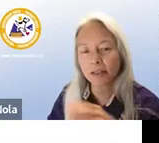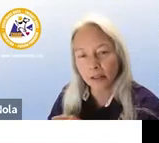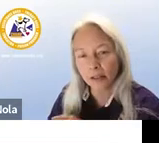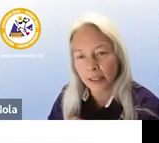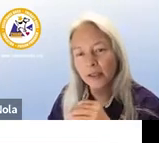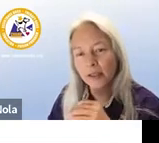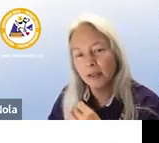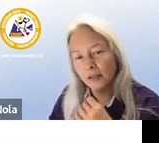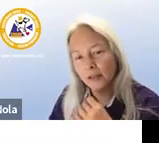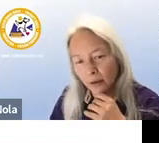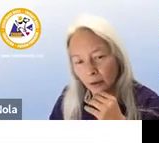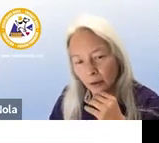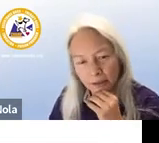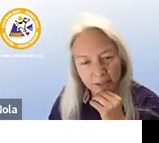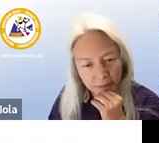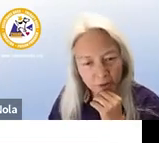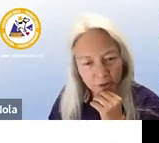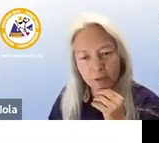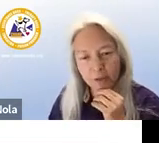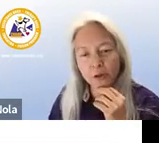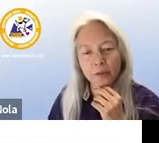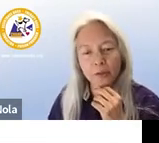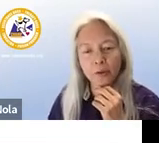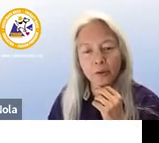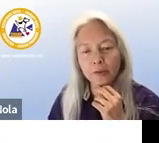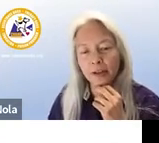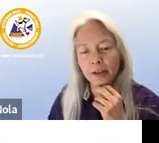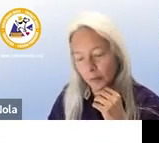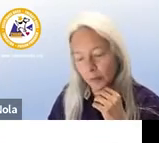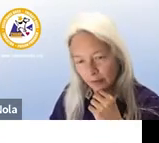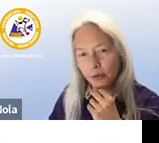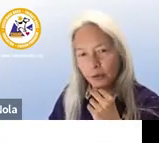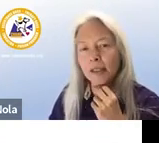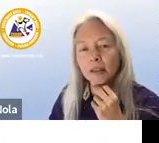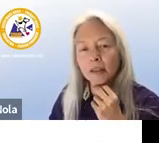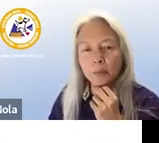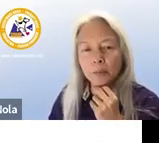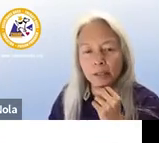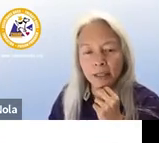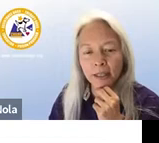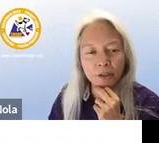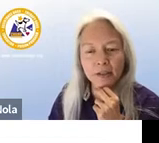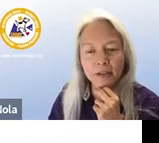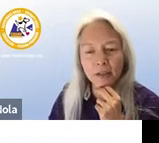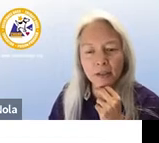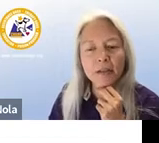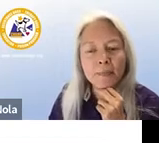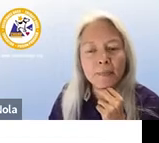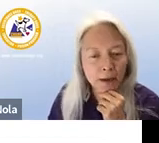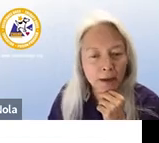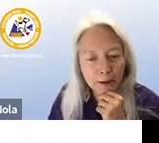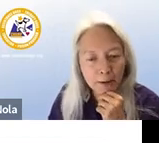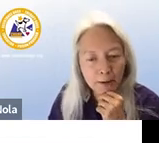a disability so and the same also with emotional support and comfort animals we're going to cover those in a little bit more detail in just a second